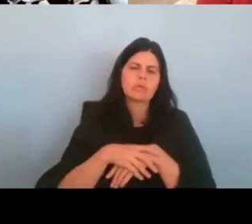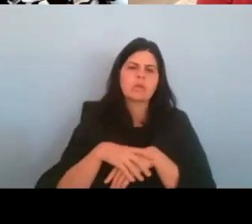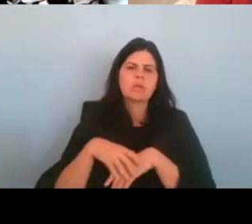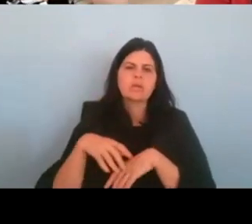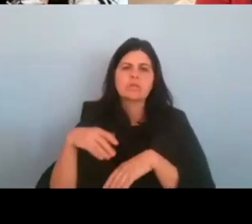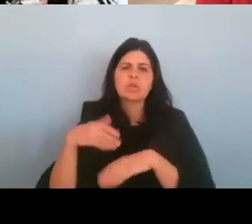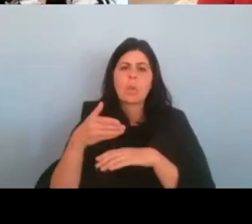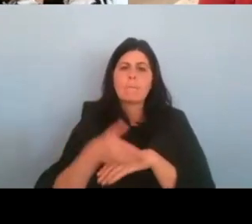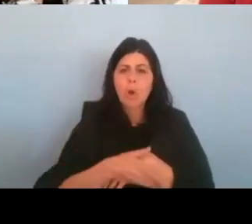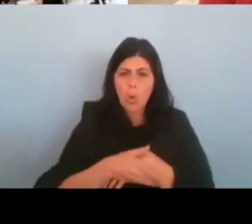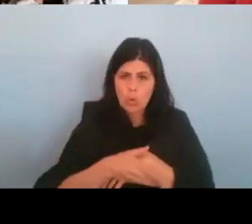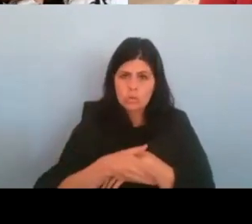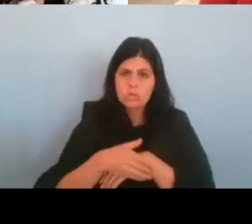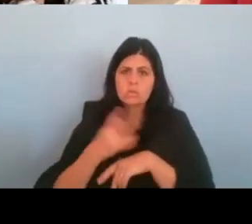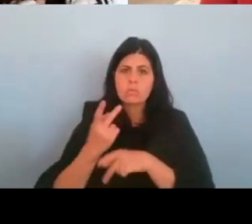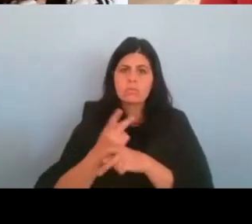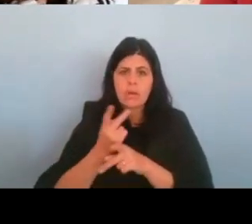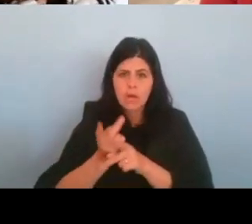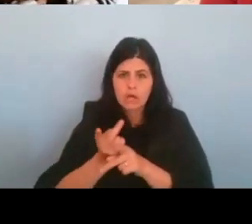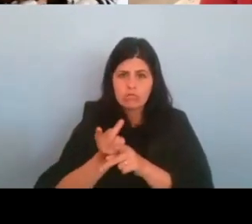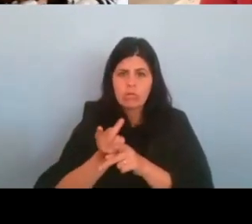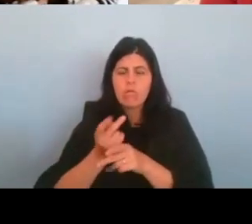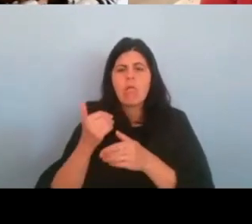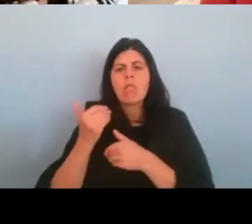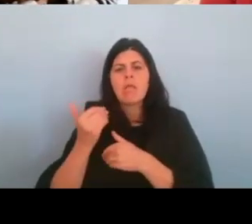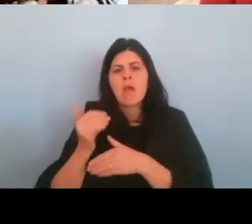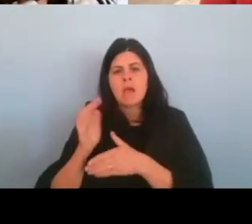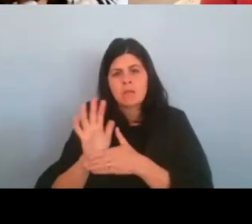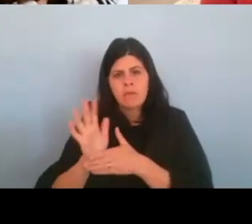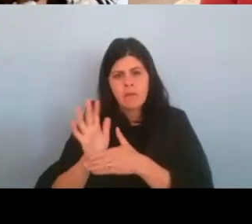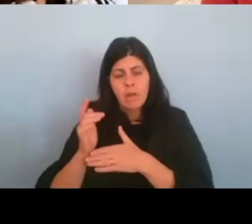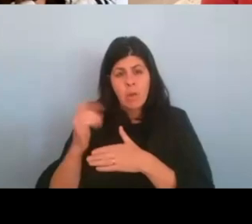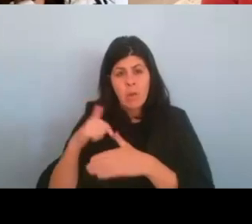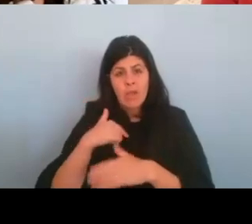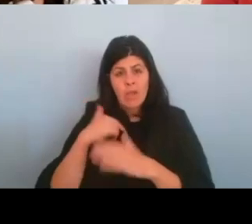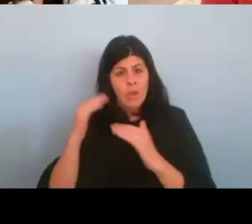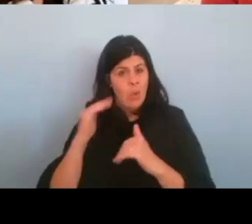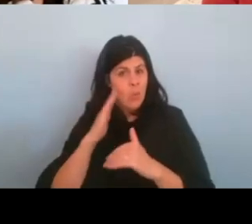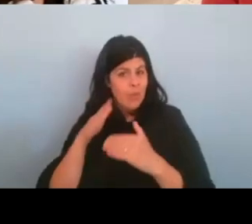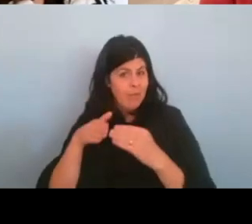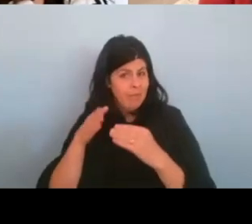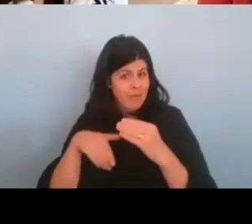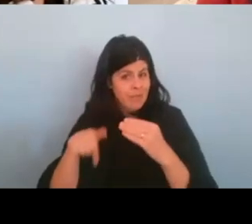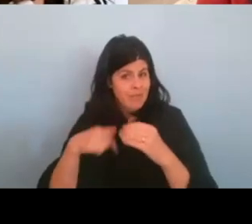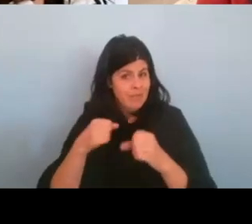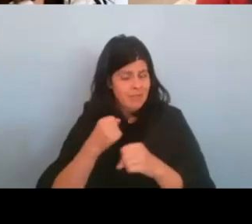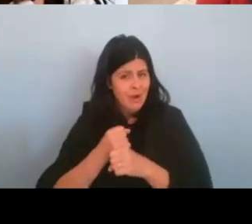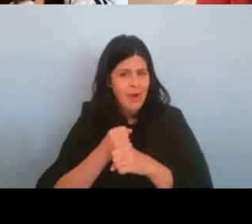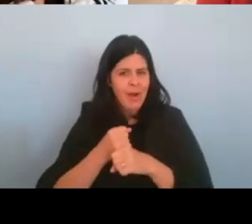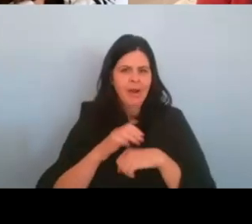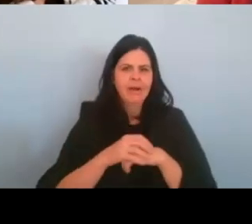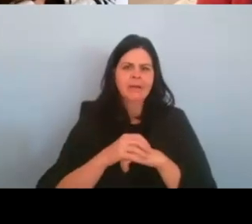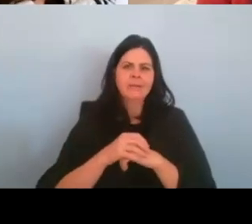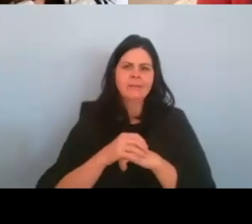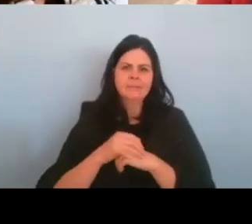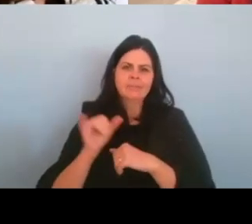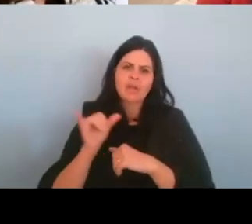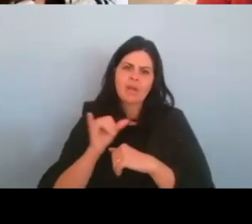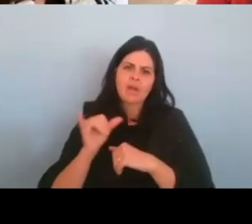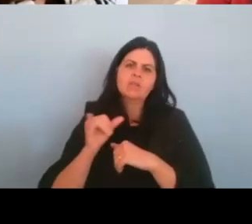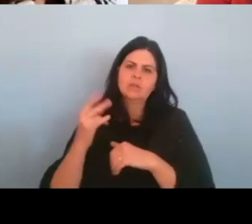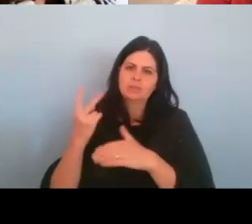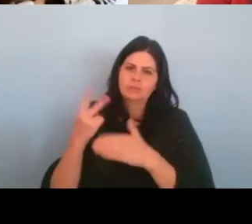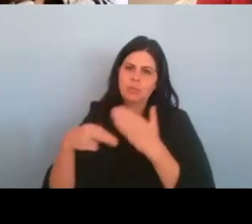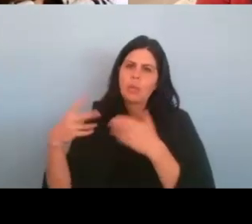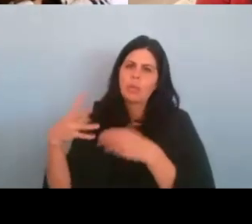this is our next film, um, that we hope that'll hopefully be done this year. And then we're also, uh, both in the process of